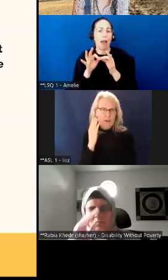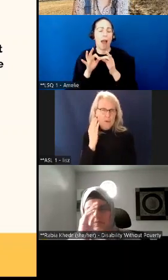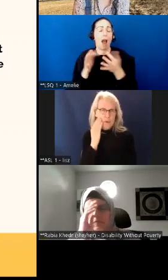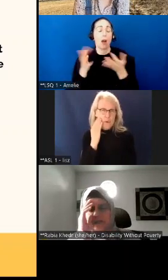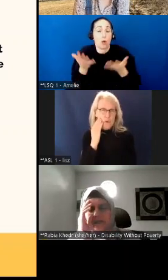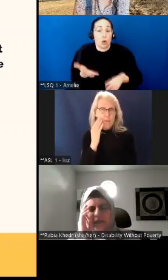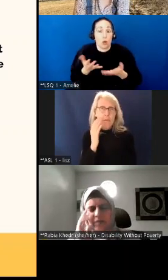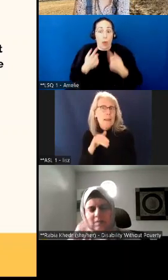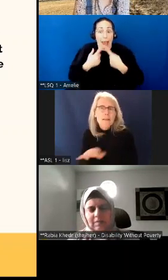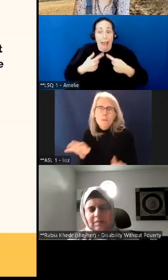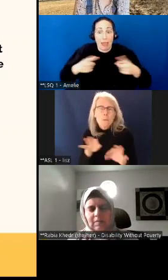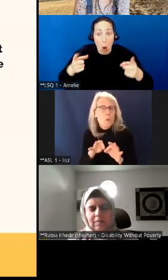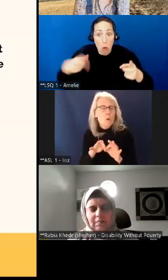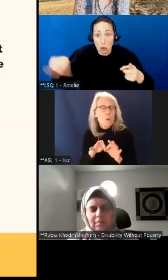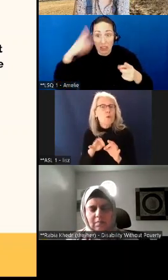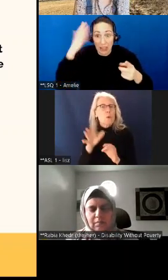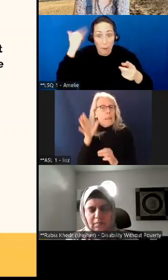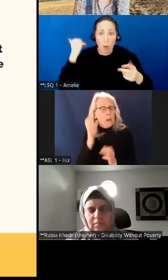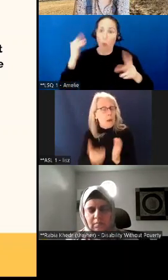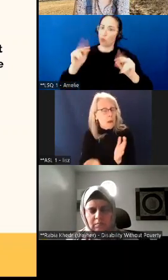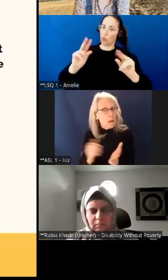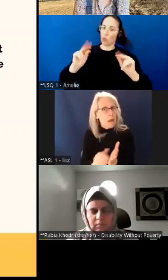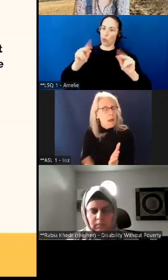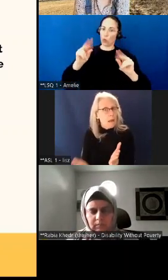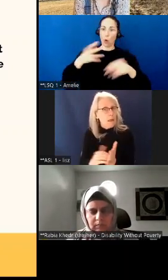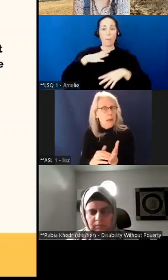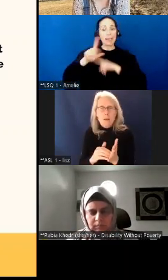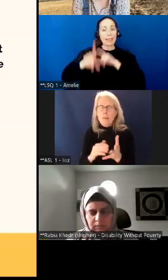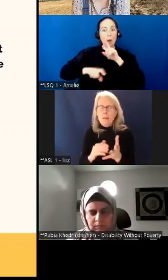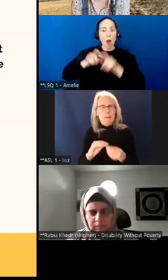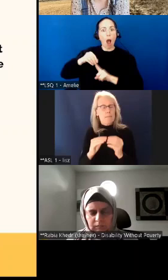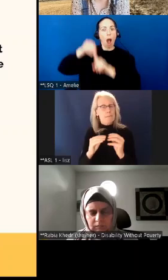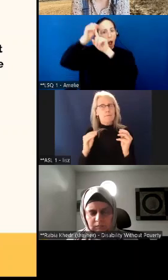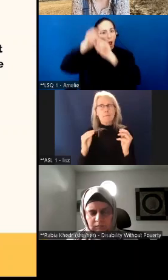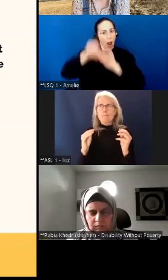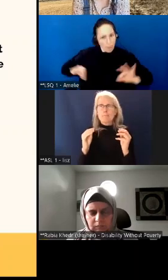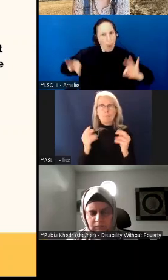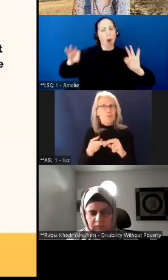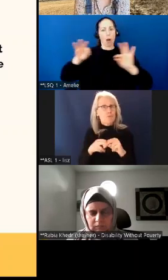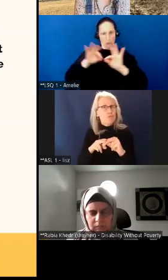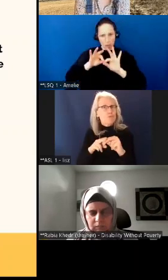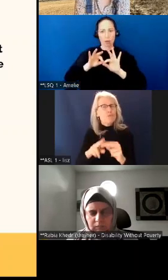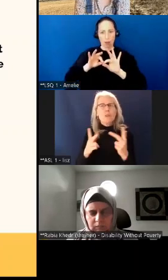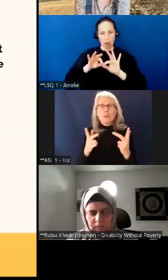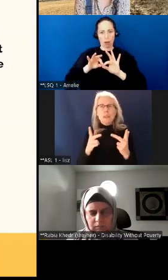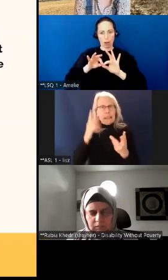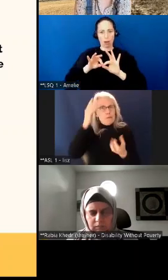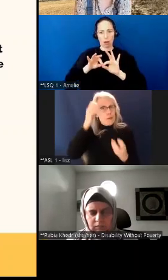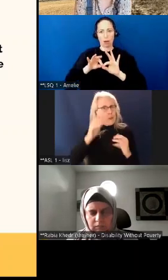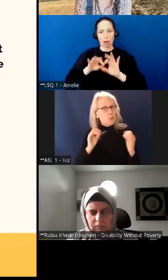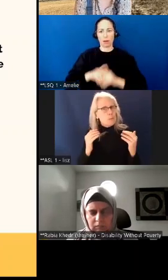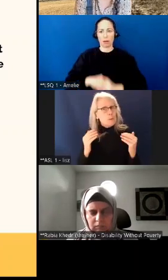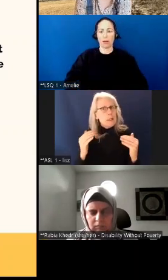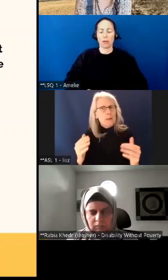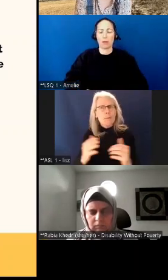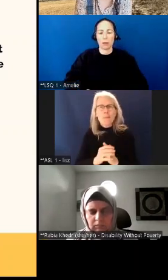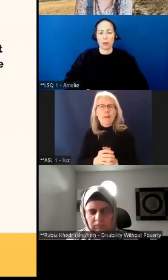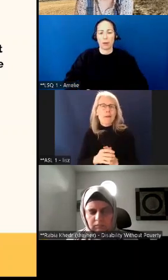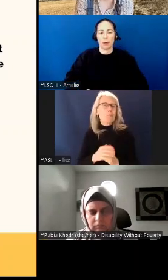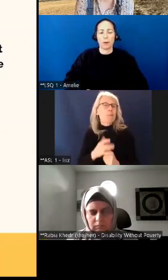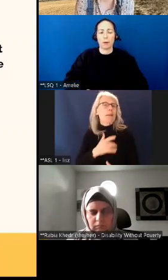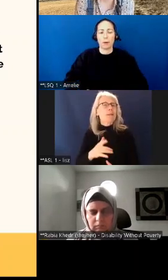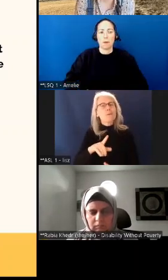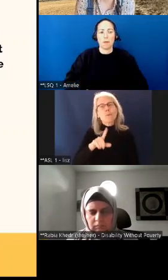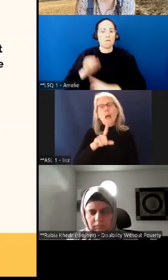that's really important in itself. It's important, you know, this isn't typically what happens when you ask people their opinions.